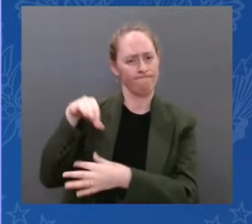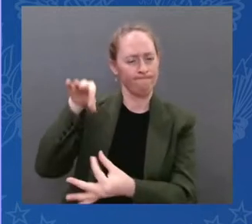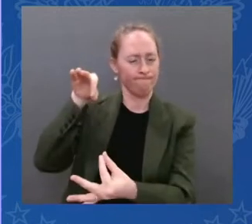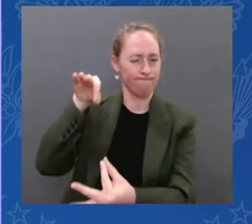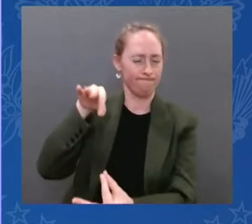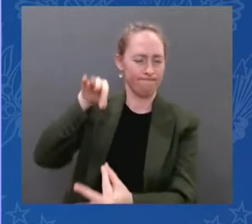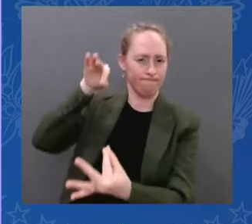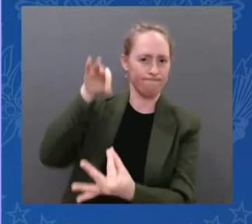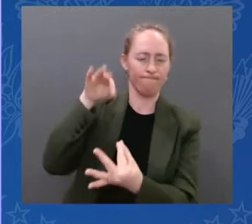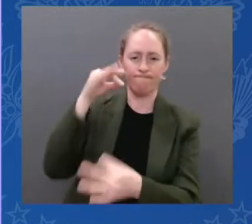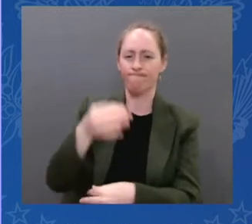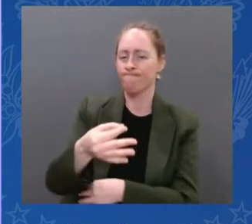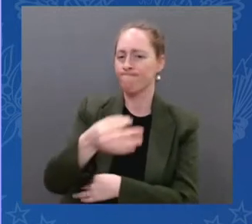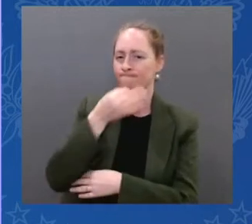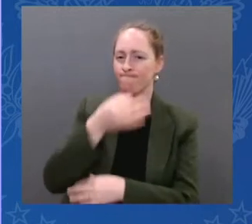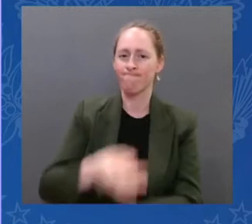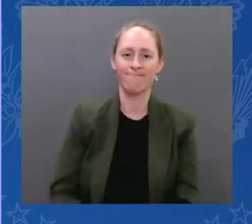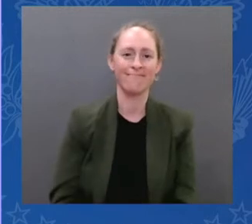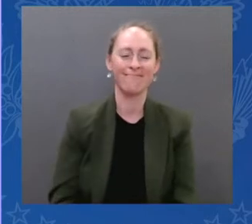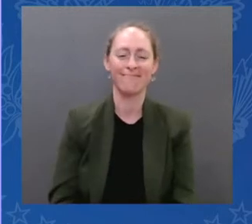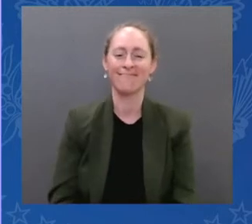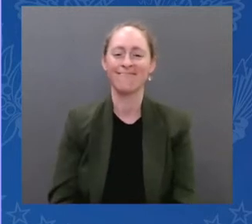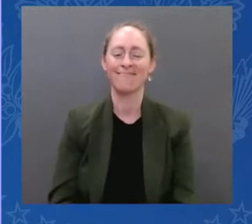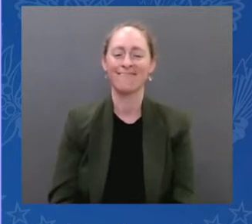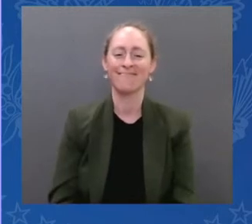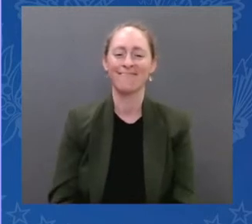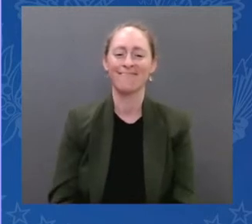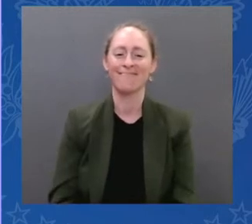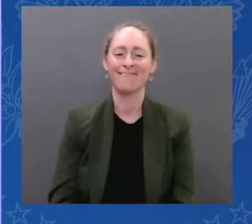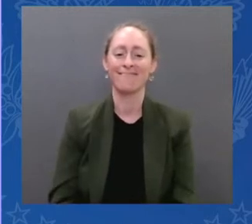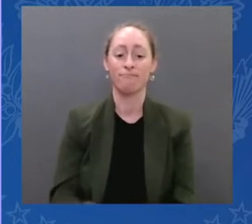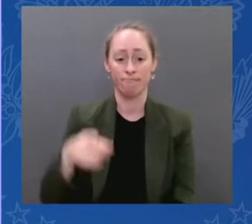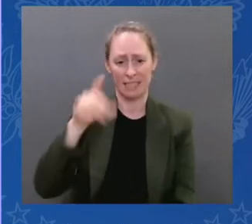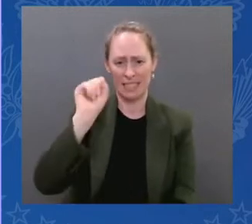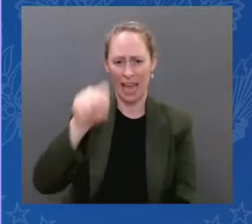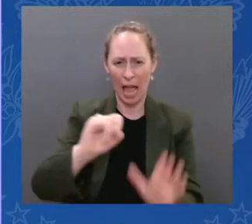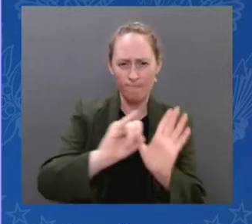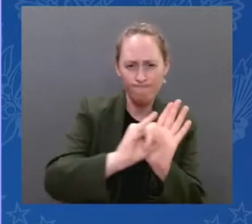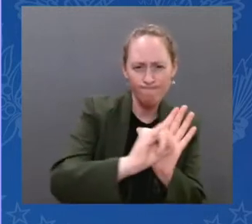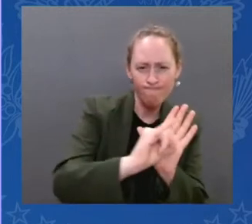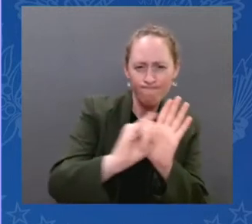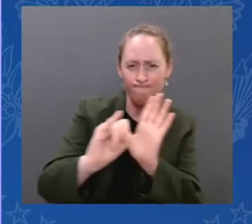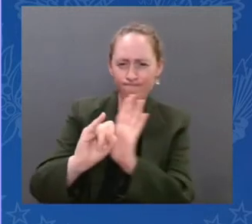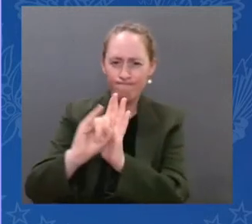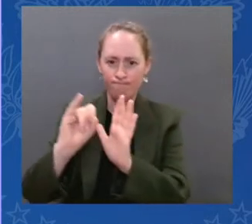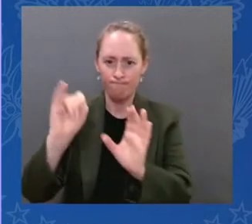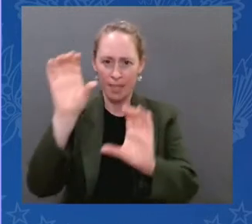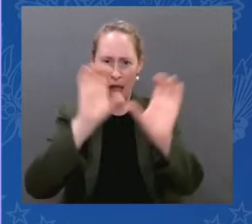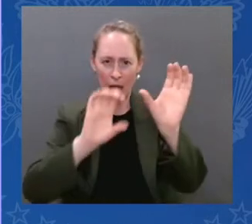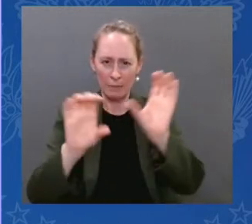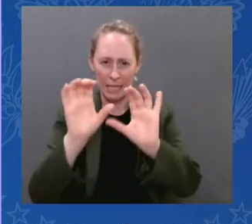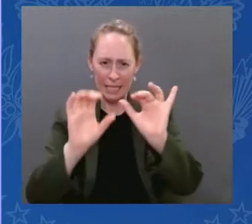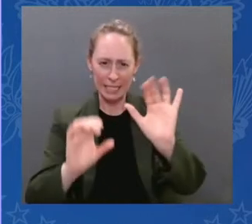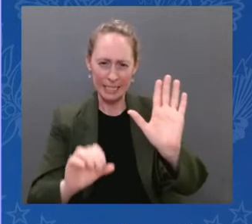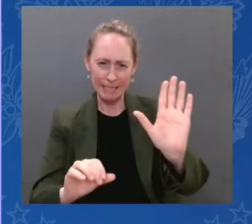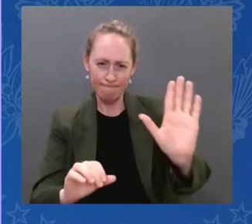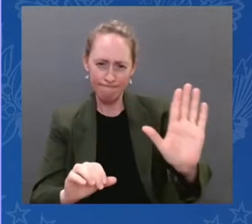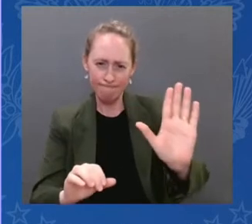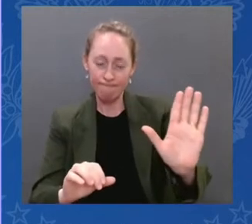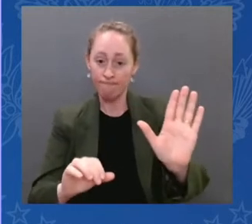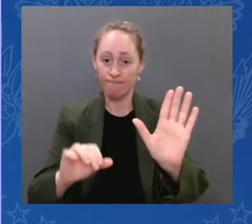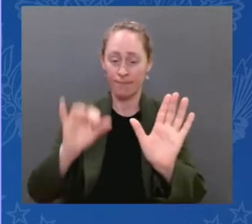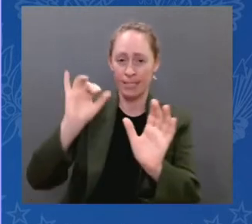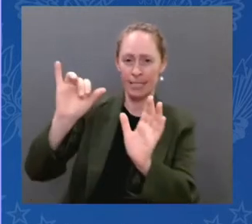because of the chemical composition that we can determine with this telescope of their atmosphere if